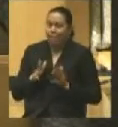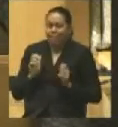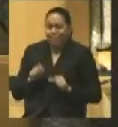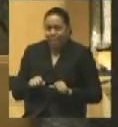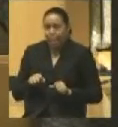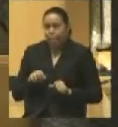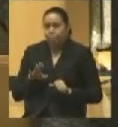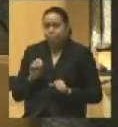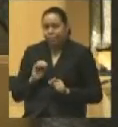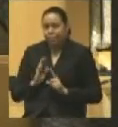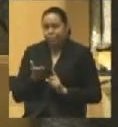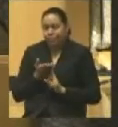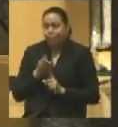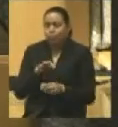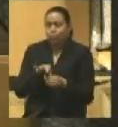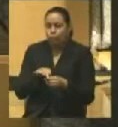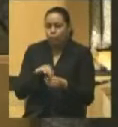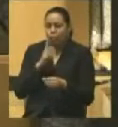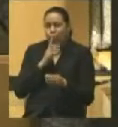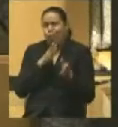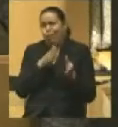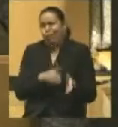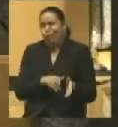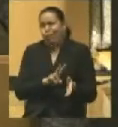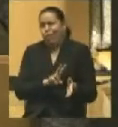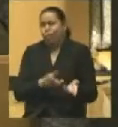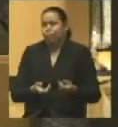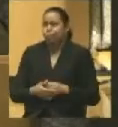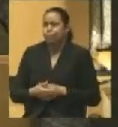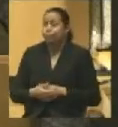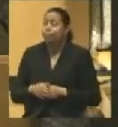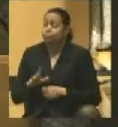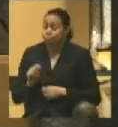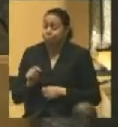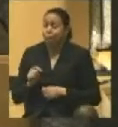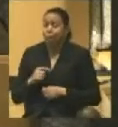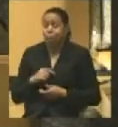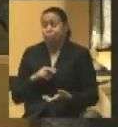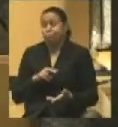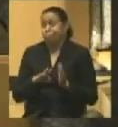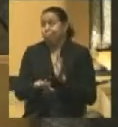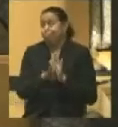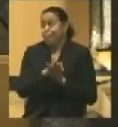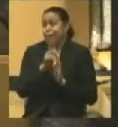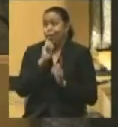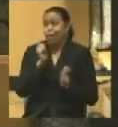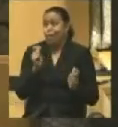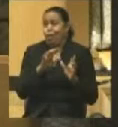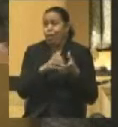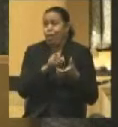be induced to vote for such a man as Volandigham. Yet he had been made the candidate of a large party,